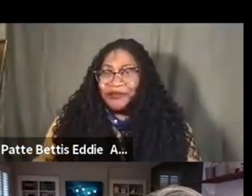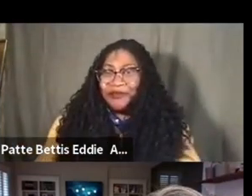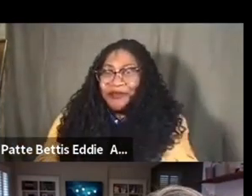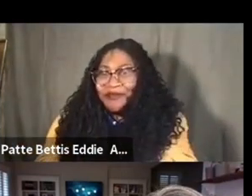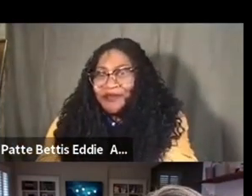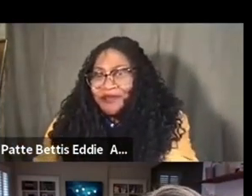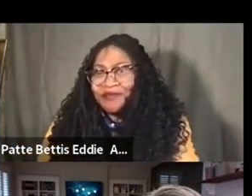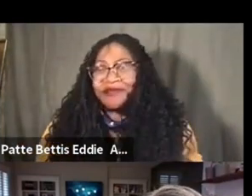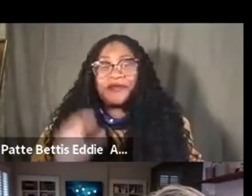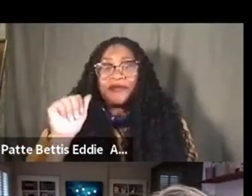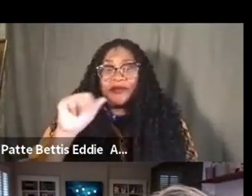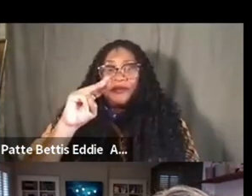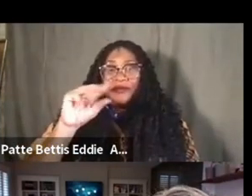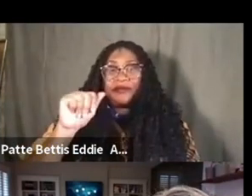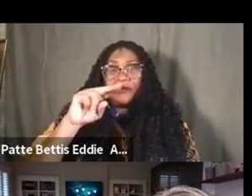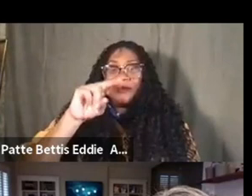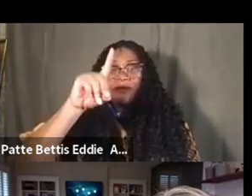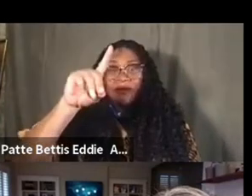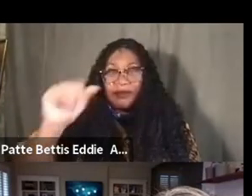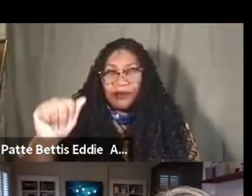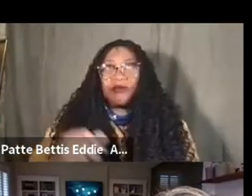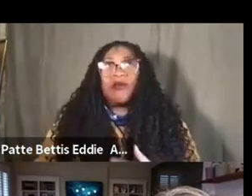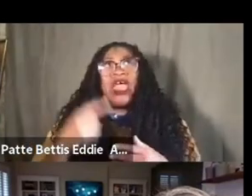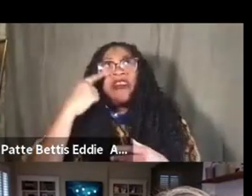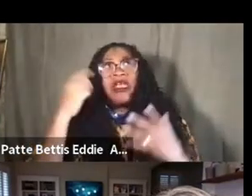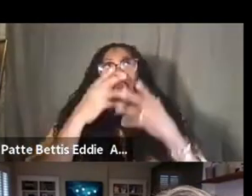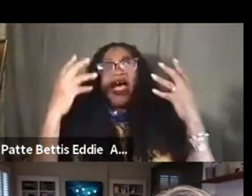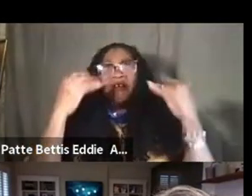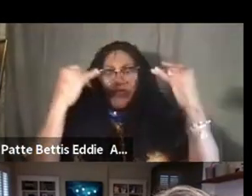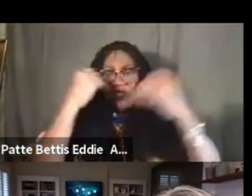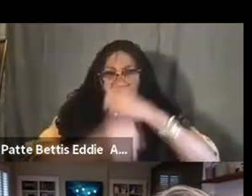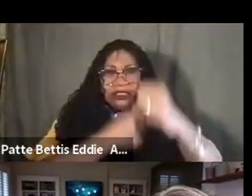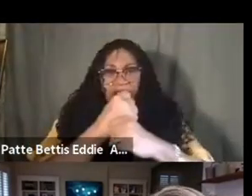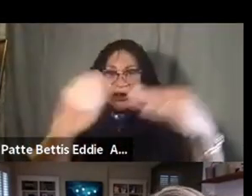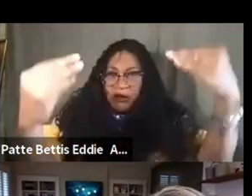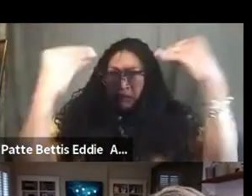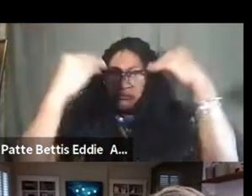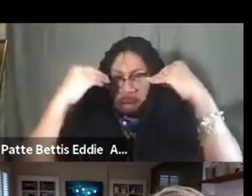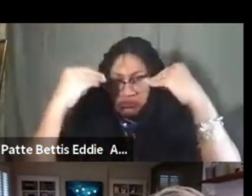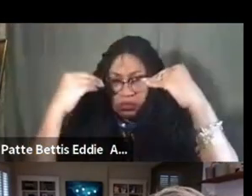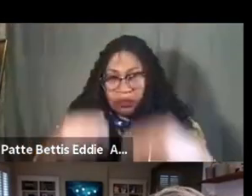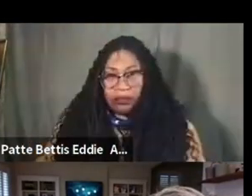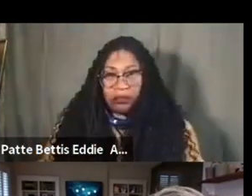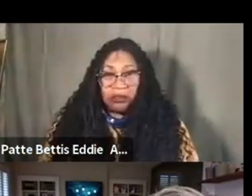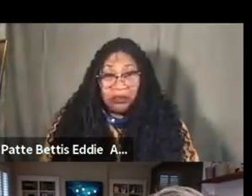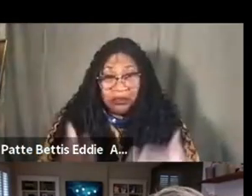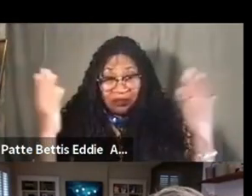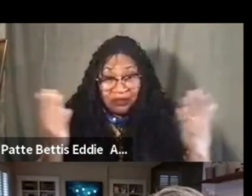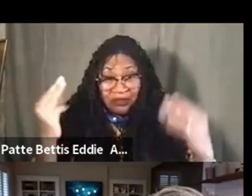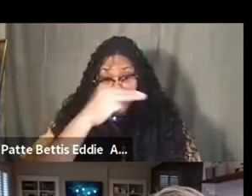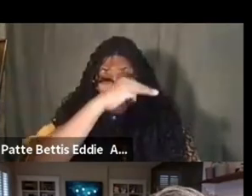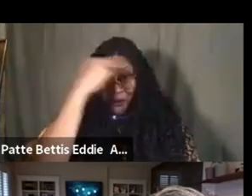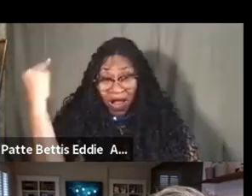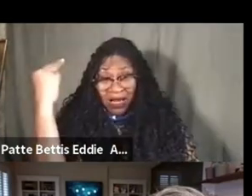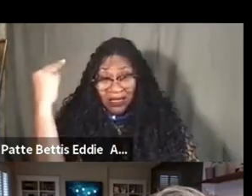in, um, you know, I think that a lot of this year has taught us that, like, black folks are not a monolith,